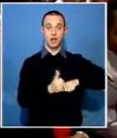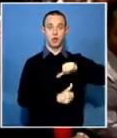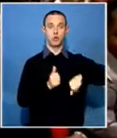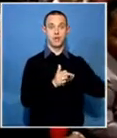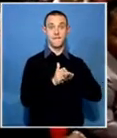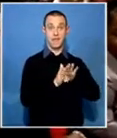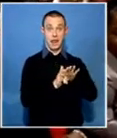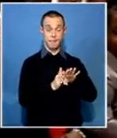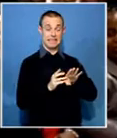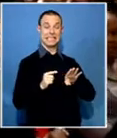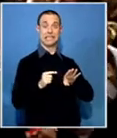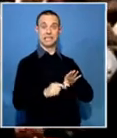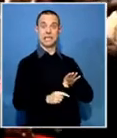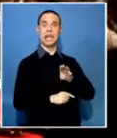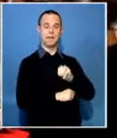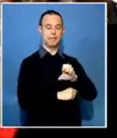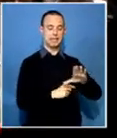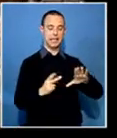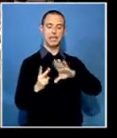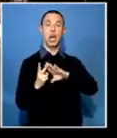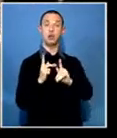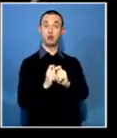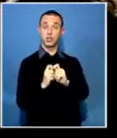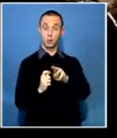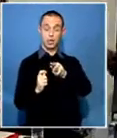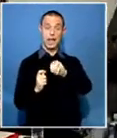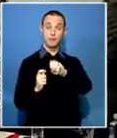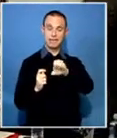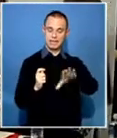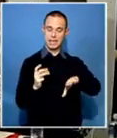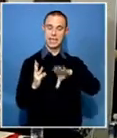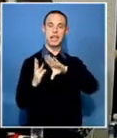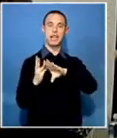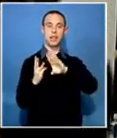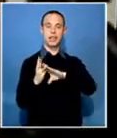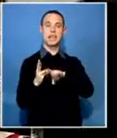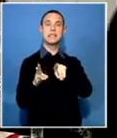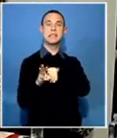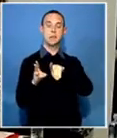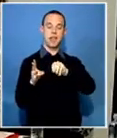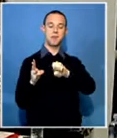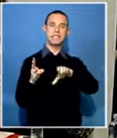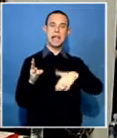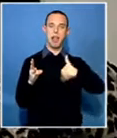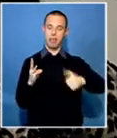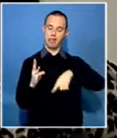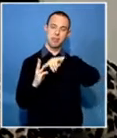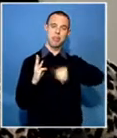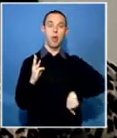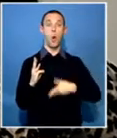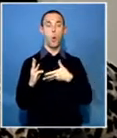Weziwe Dikana as transport MEC and Pumza Dianti as the new MEC for health.